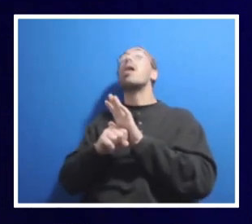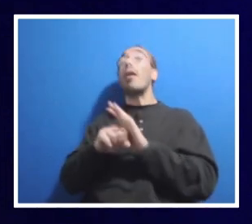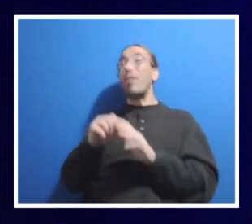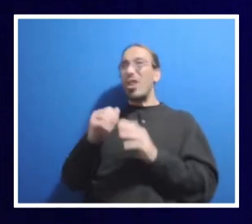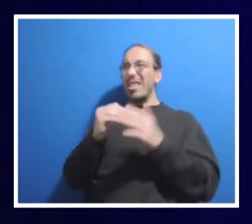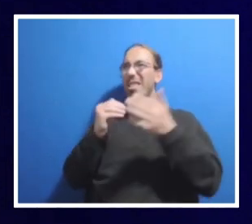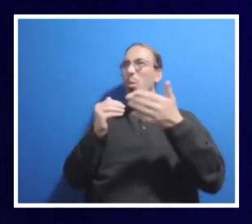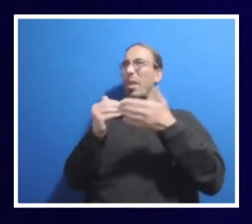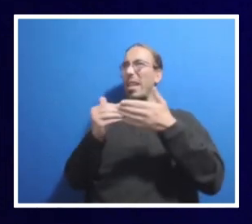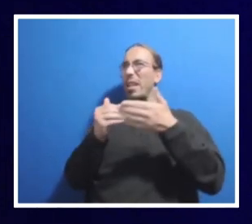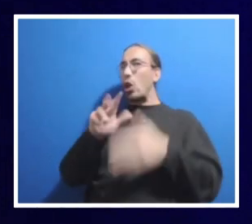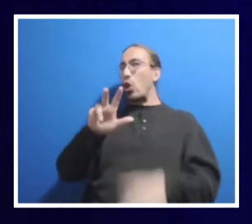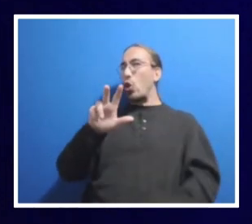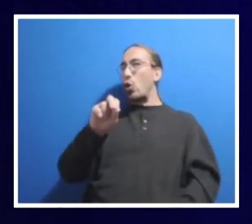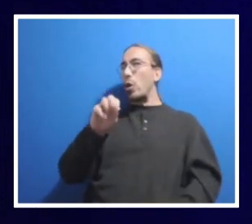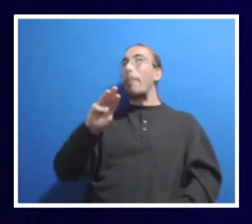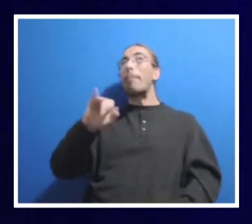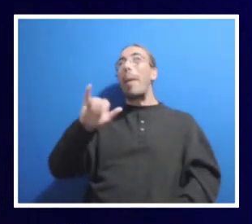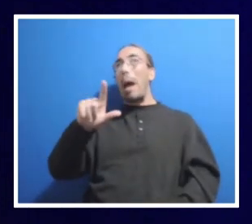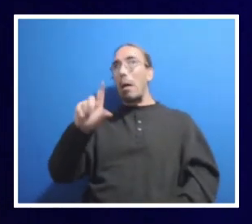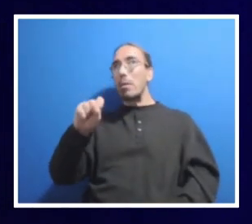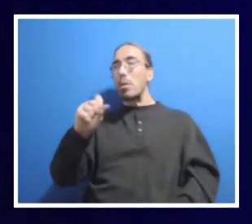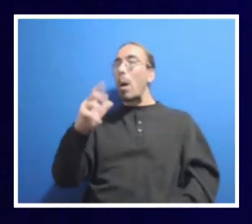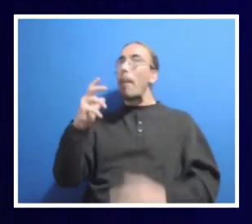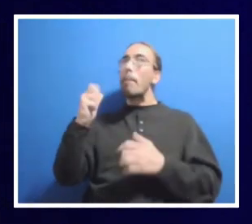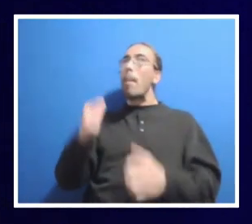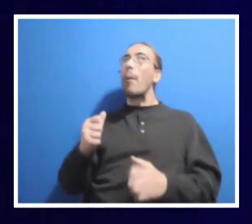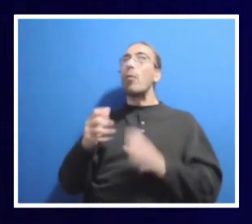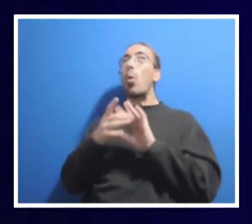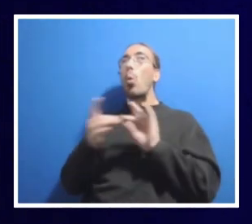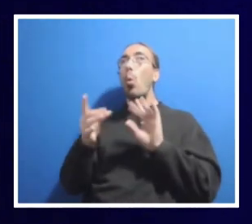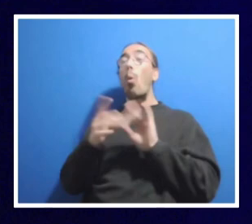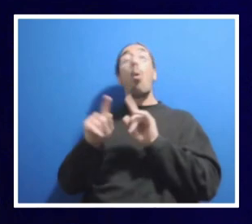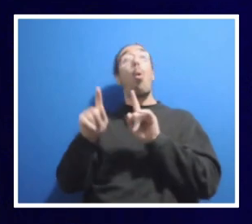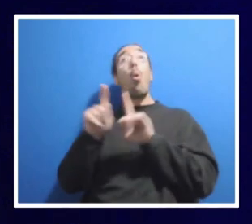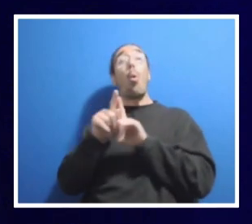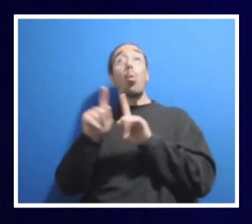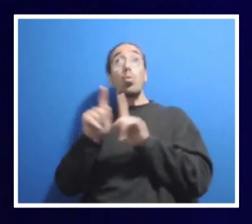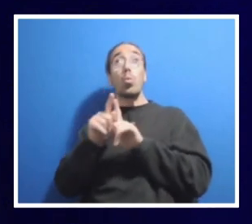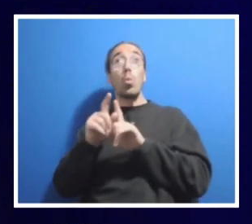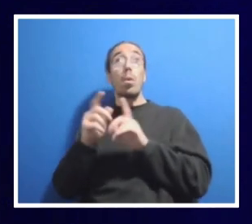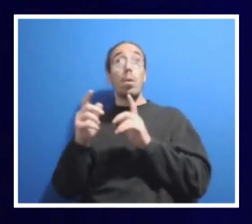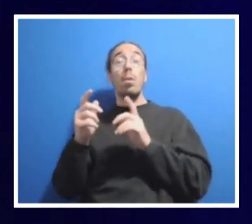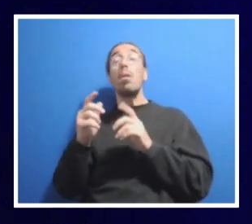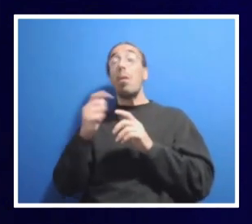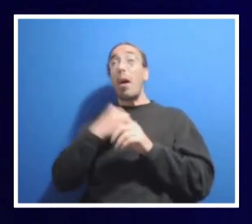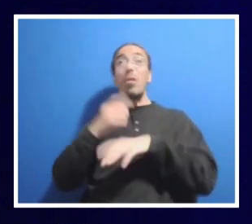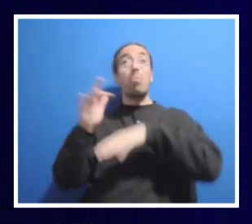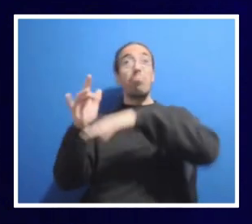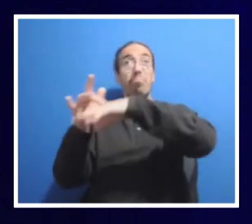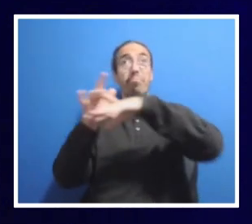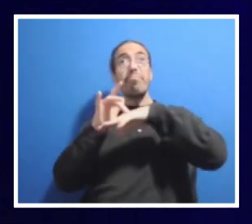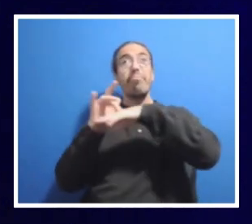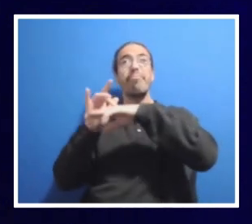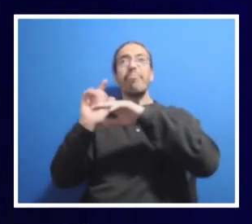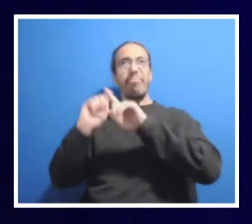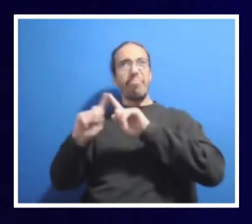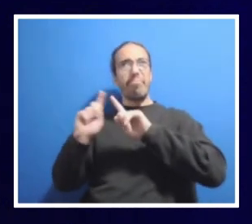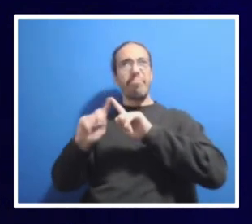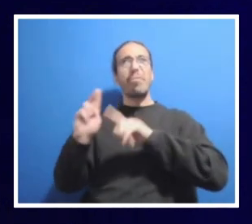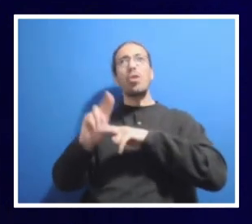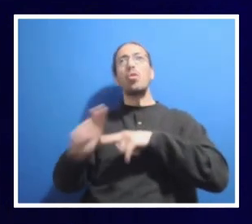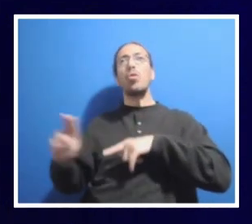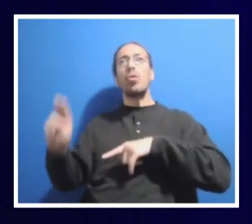powerful statement that is. And having been at the campuses and actually several of them multiple times,